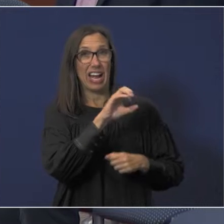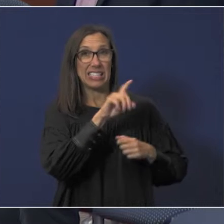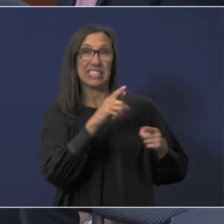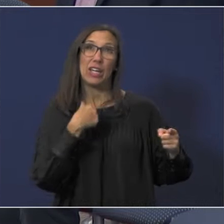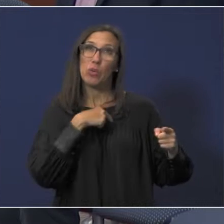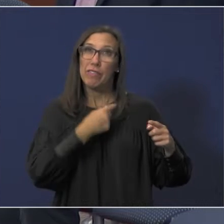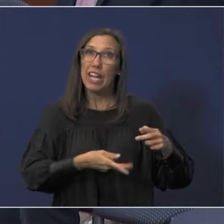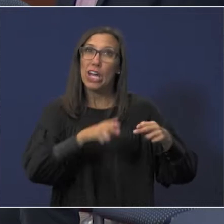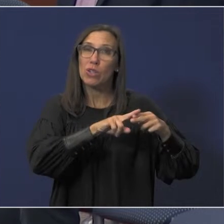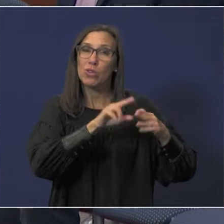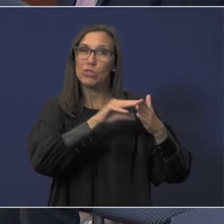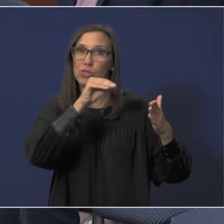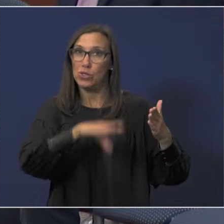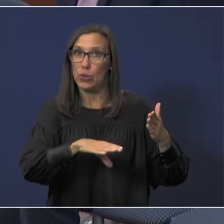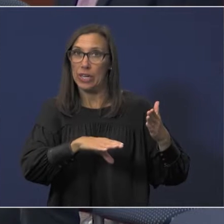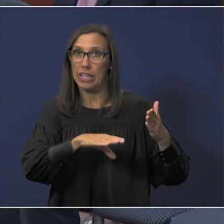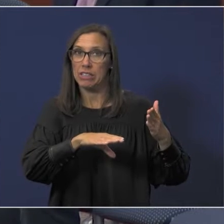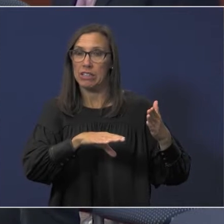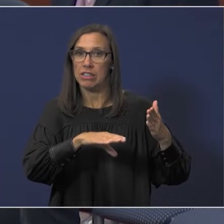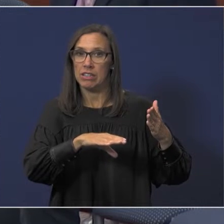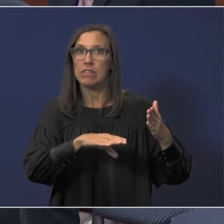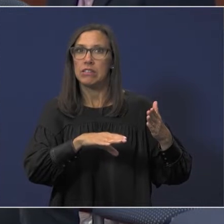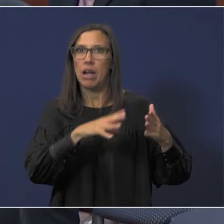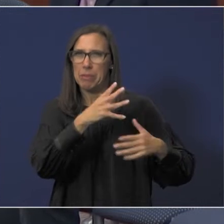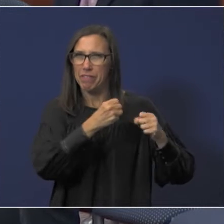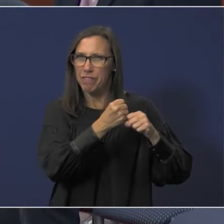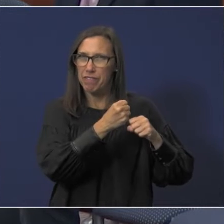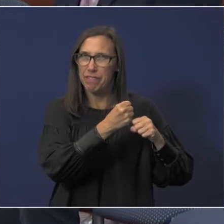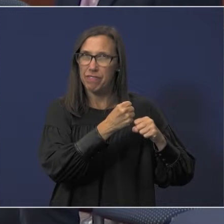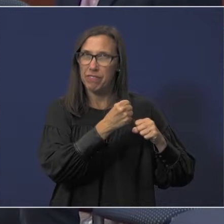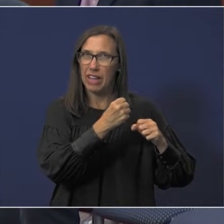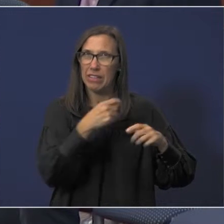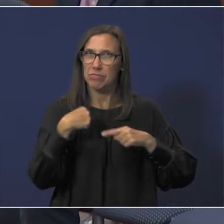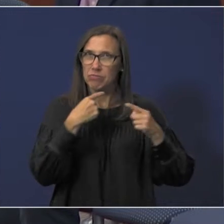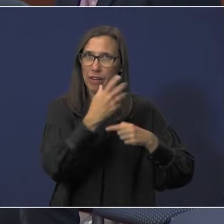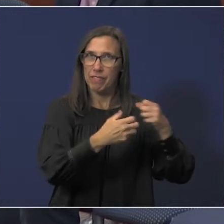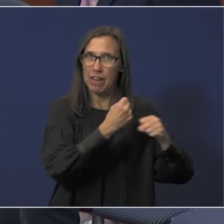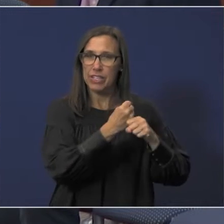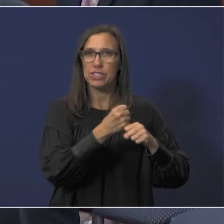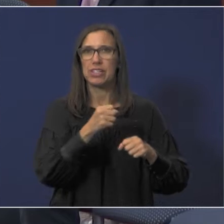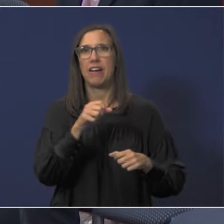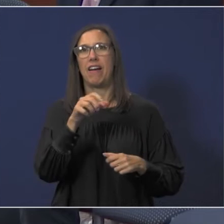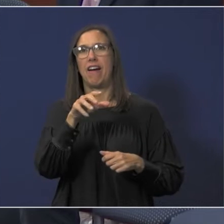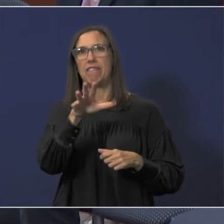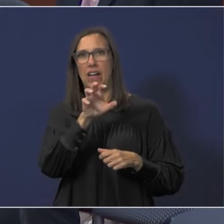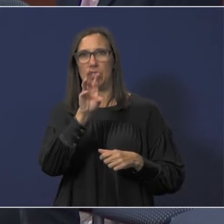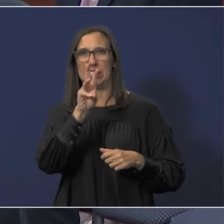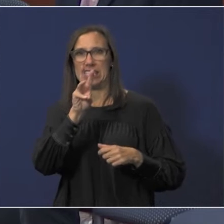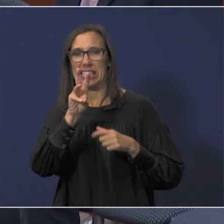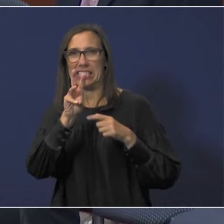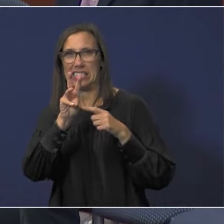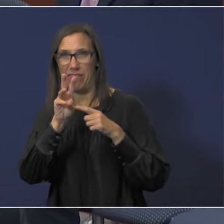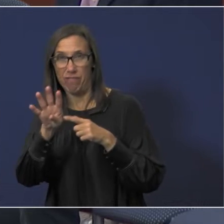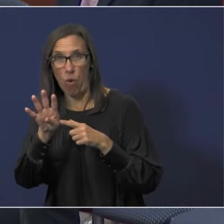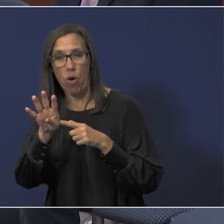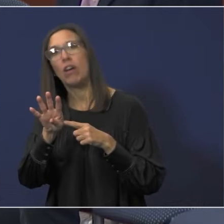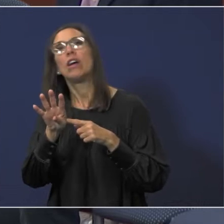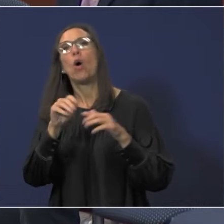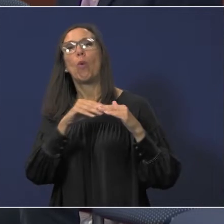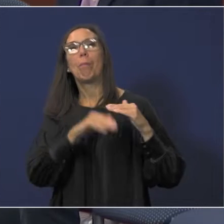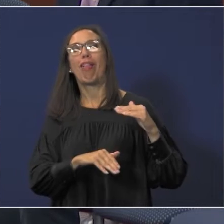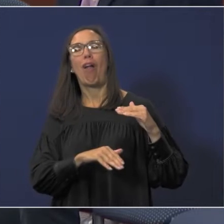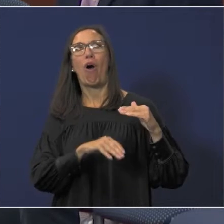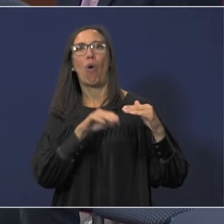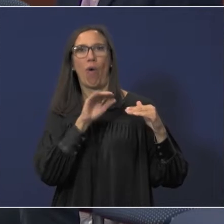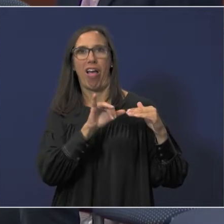increased our students over the last five years by 3,464, we are below that seven percent threshold. So